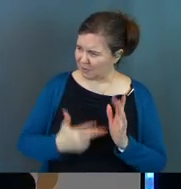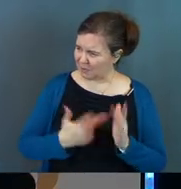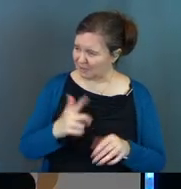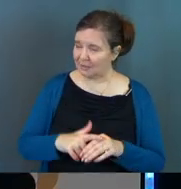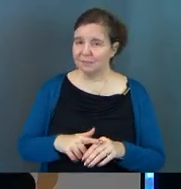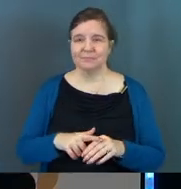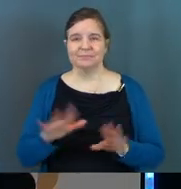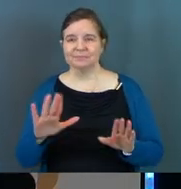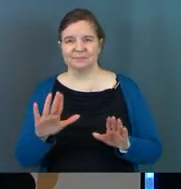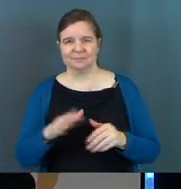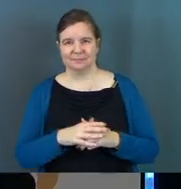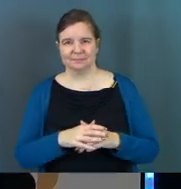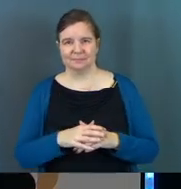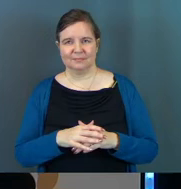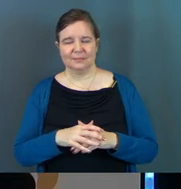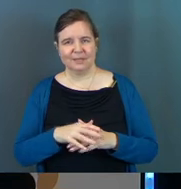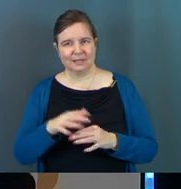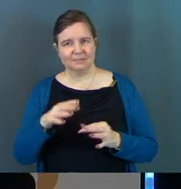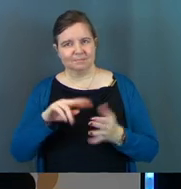It's a surgical knife.